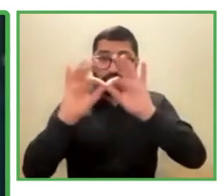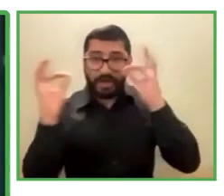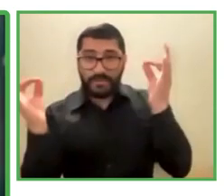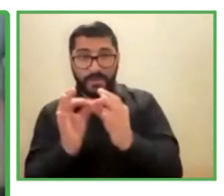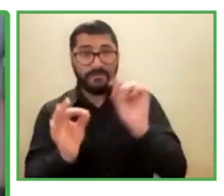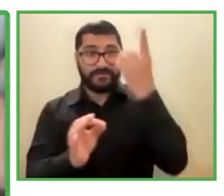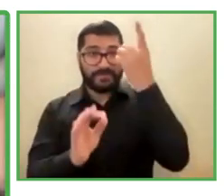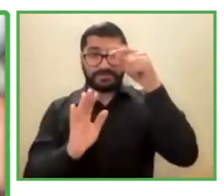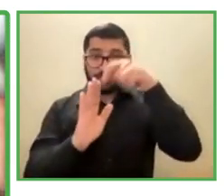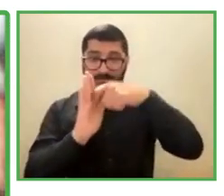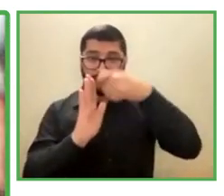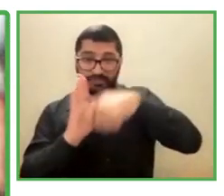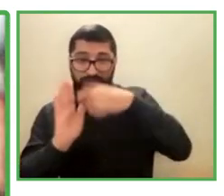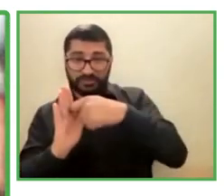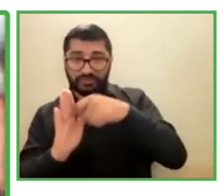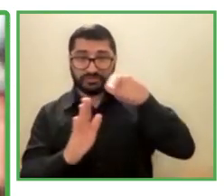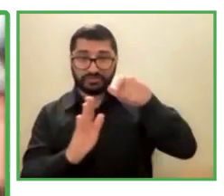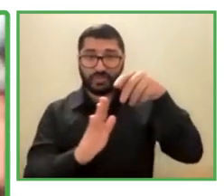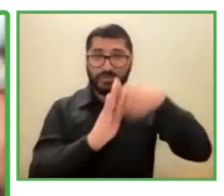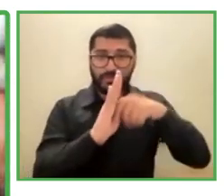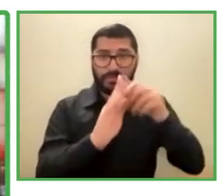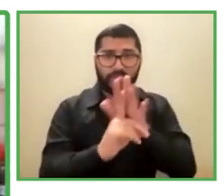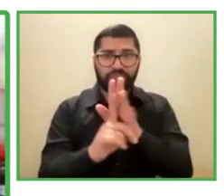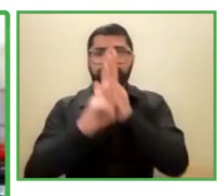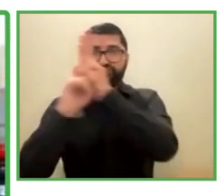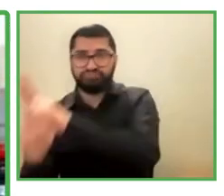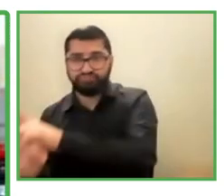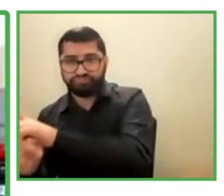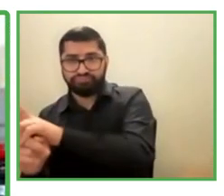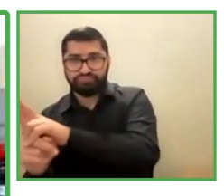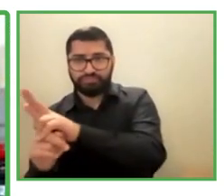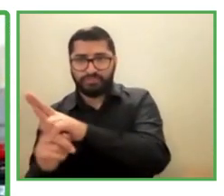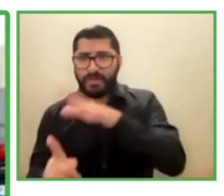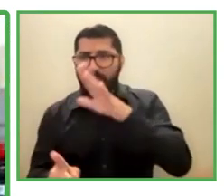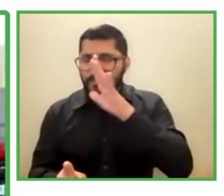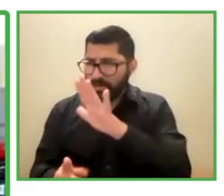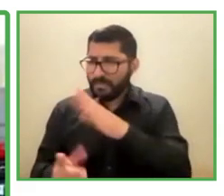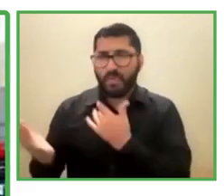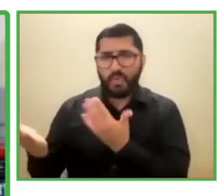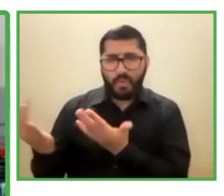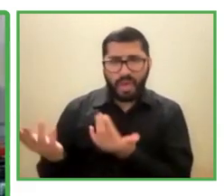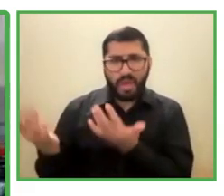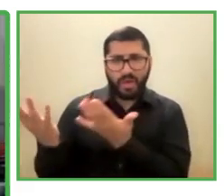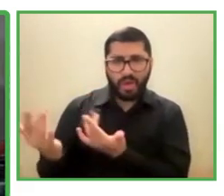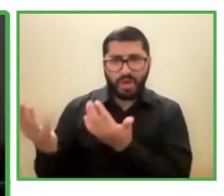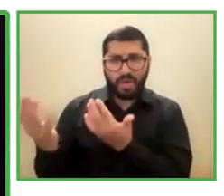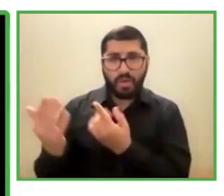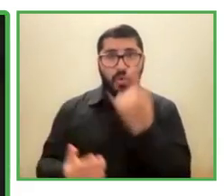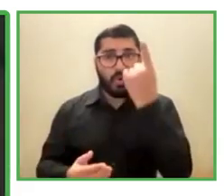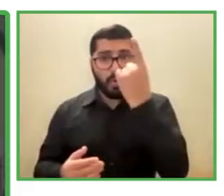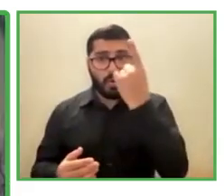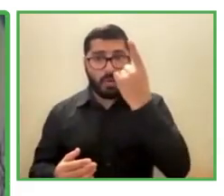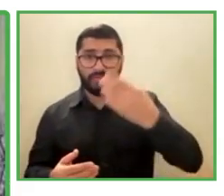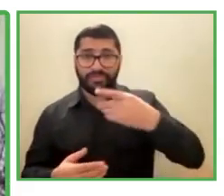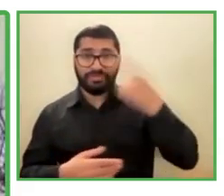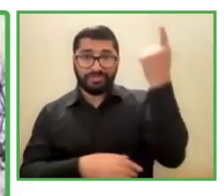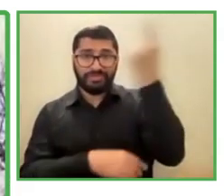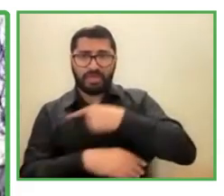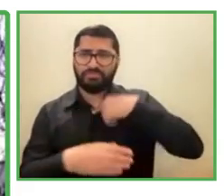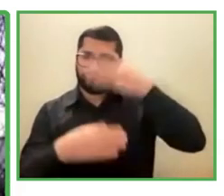off my job and they would wait for me outside. But one day, I decided just to take the bus. That was great.